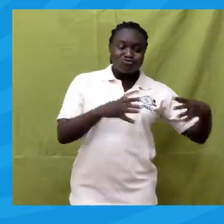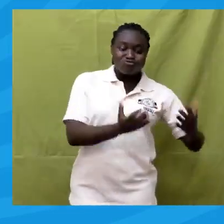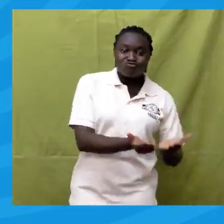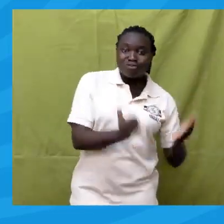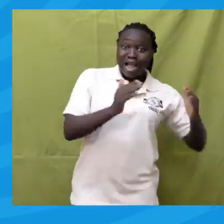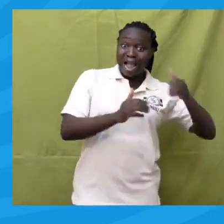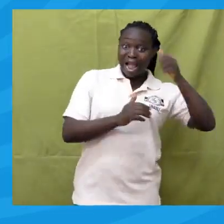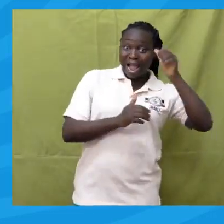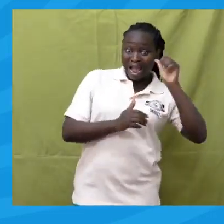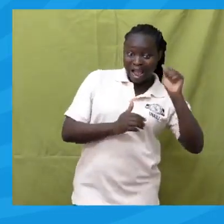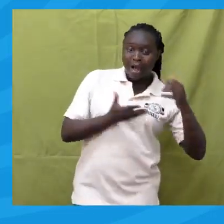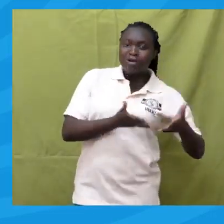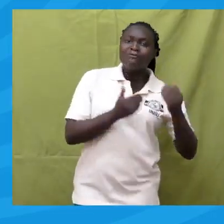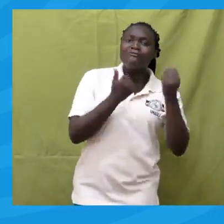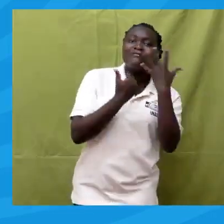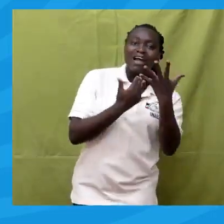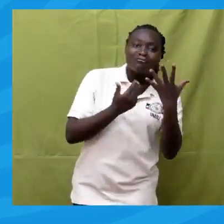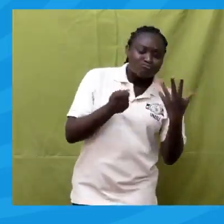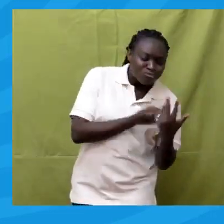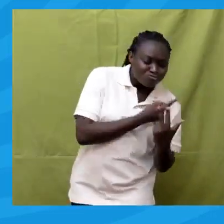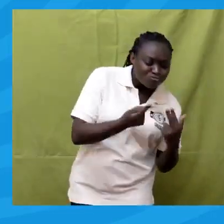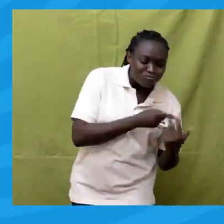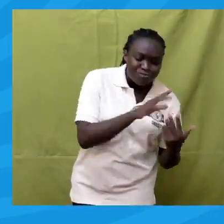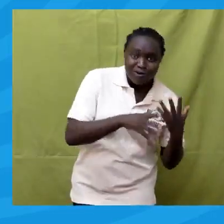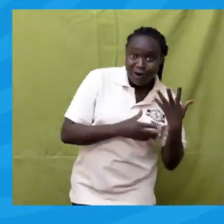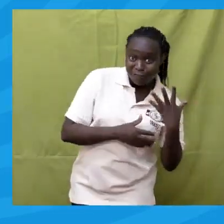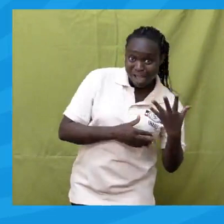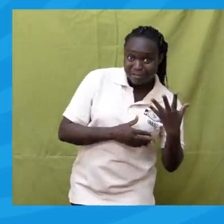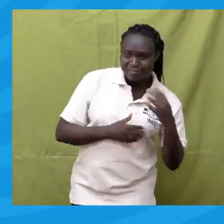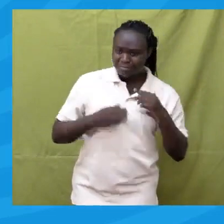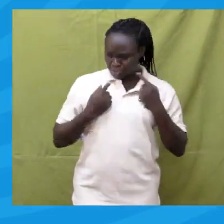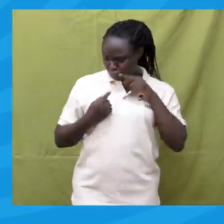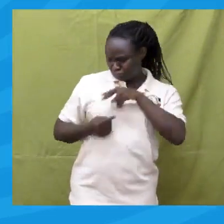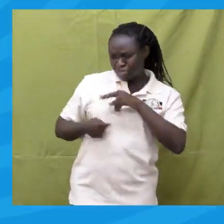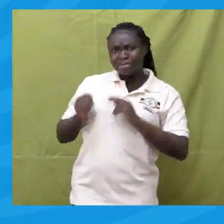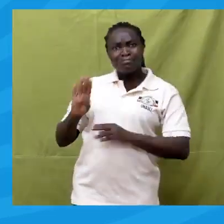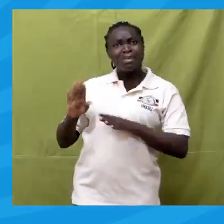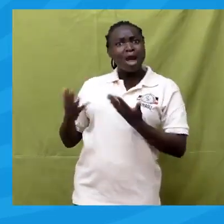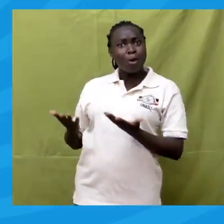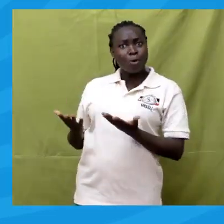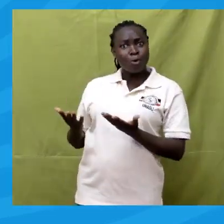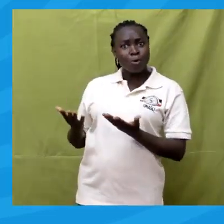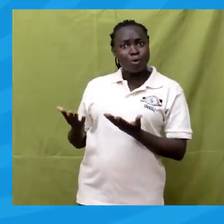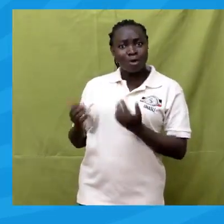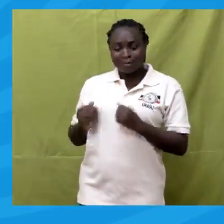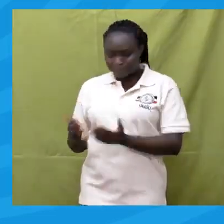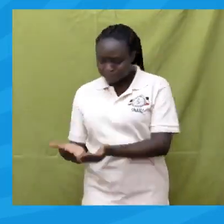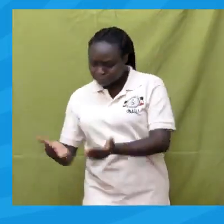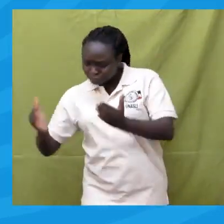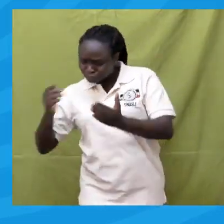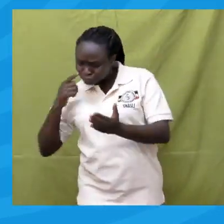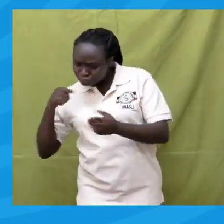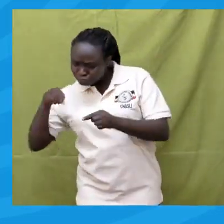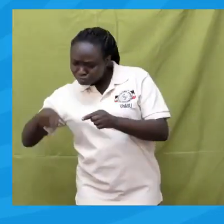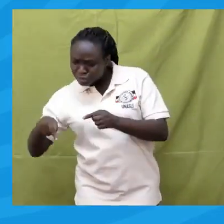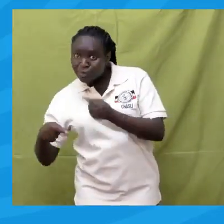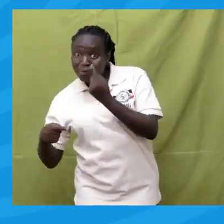five members. How about basket B? One,